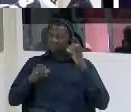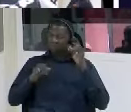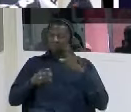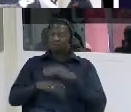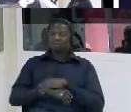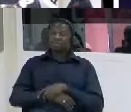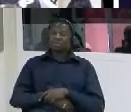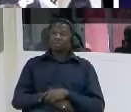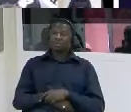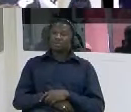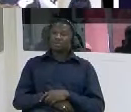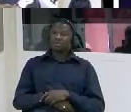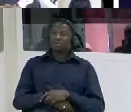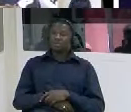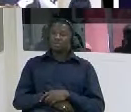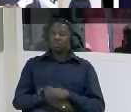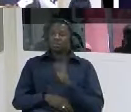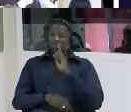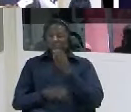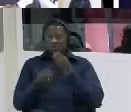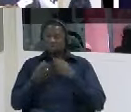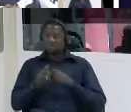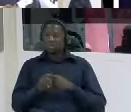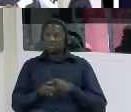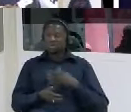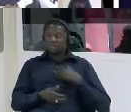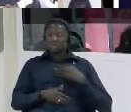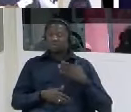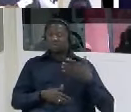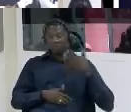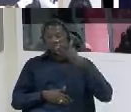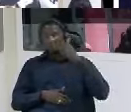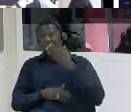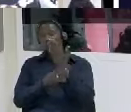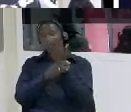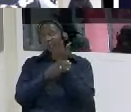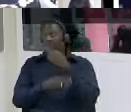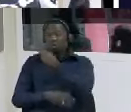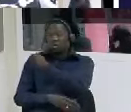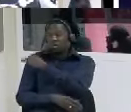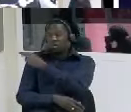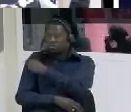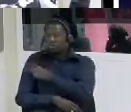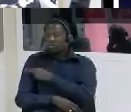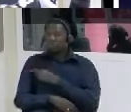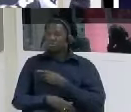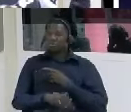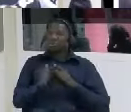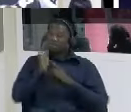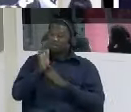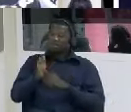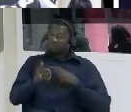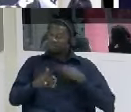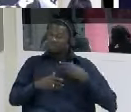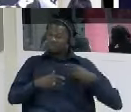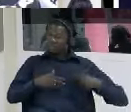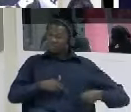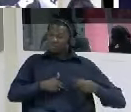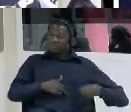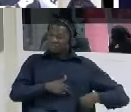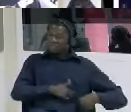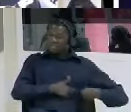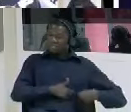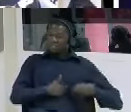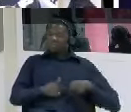i have to go to the hospital for dialysis you know your kidney if they are not working you go to the hospital they drink blood from you